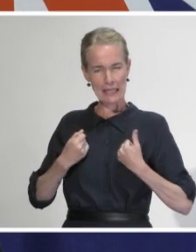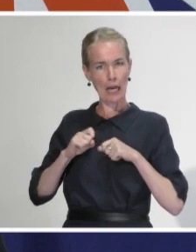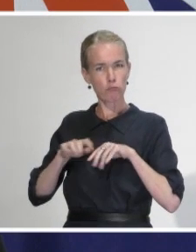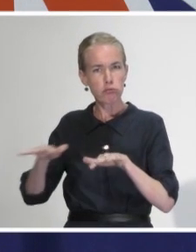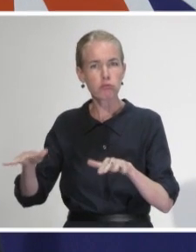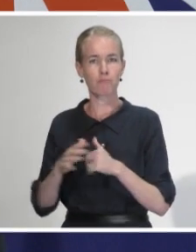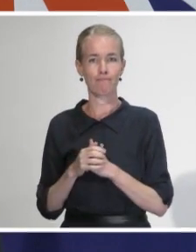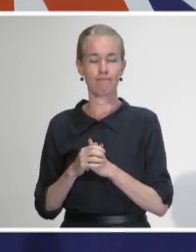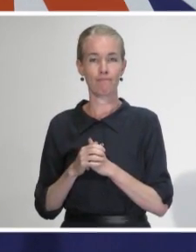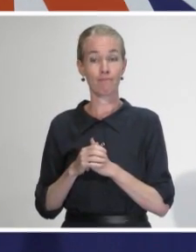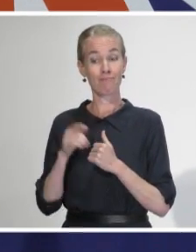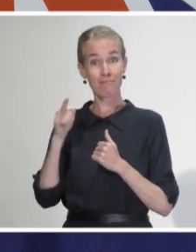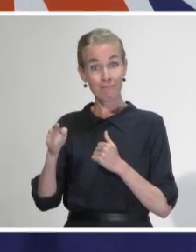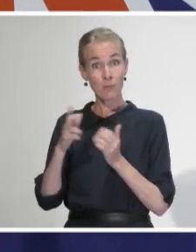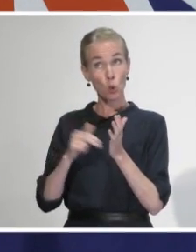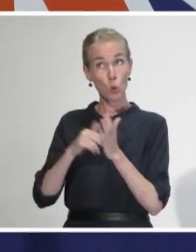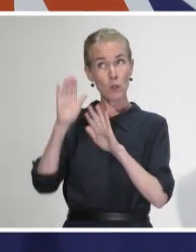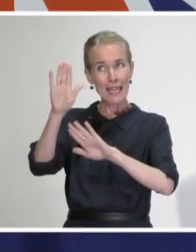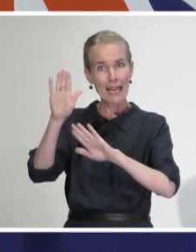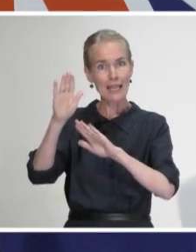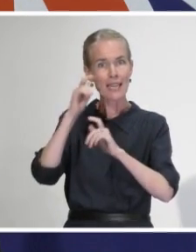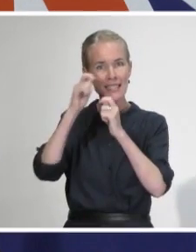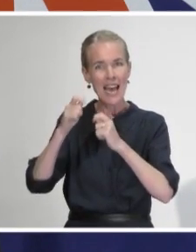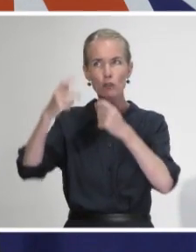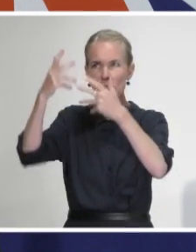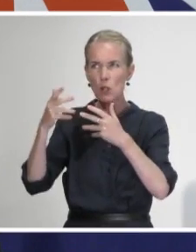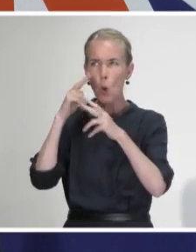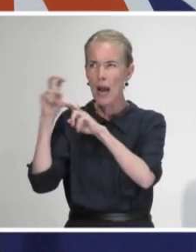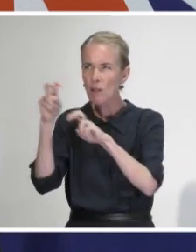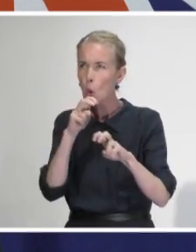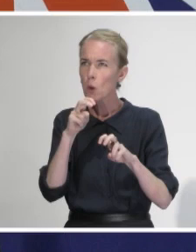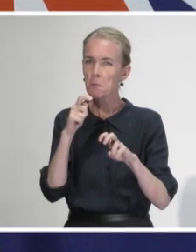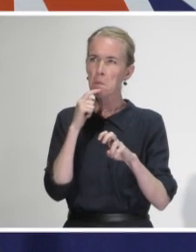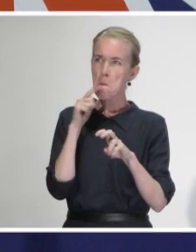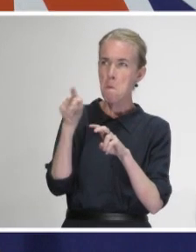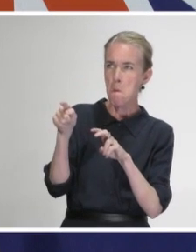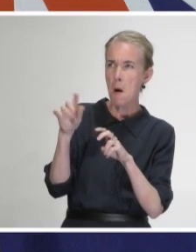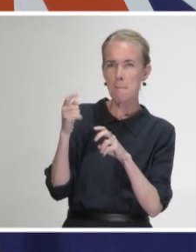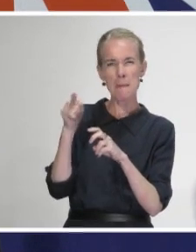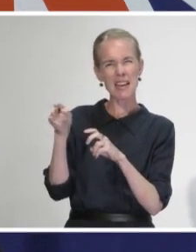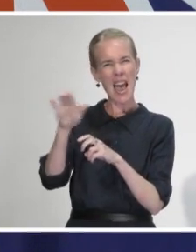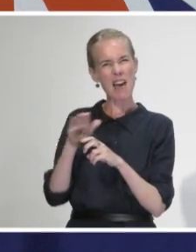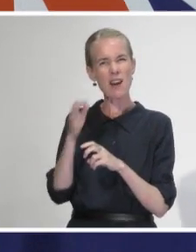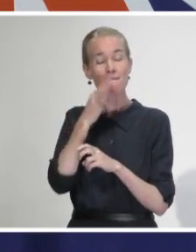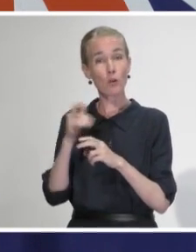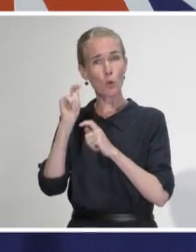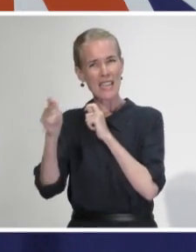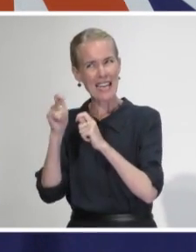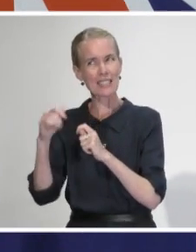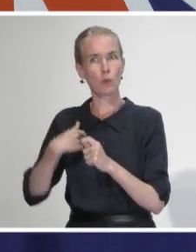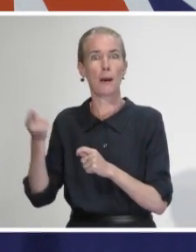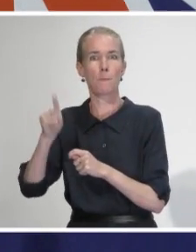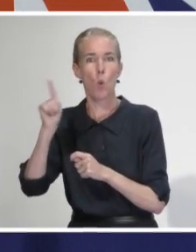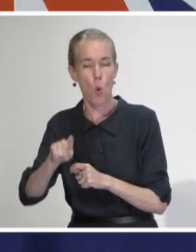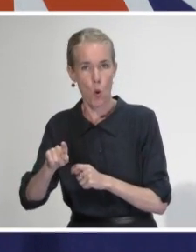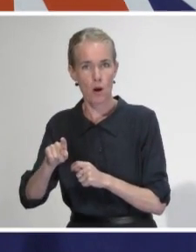analysis and to provide us with advice around any regions where we might want to increase the testing for a period to just again look and